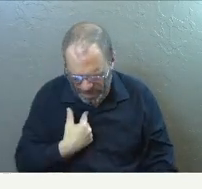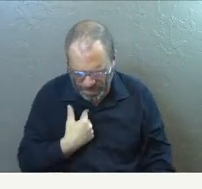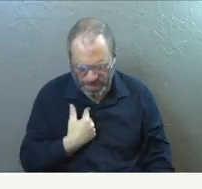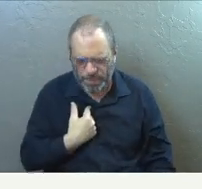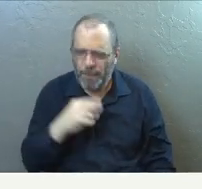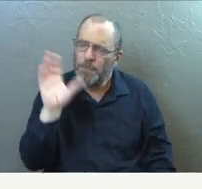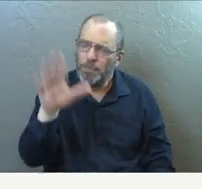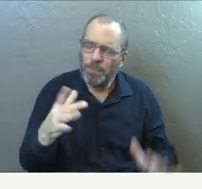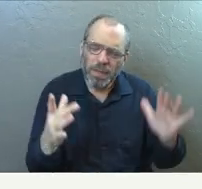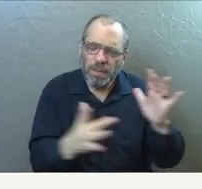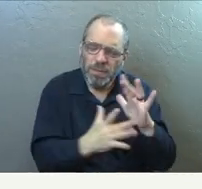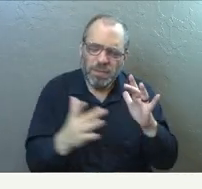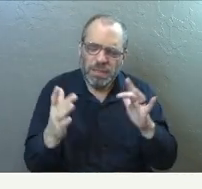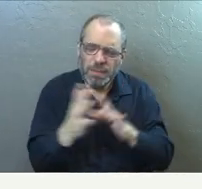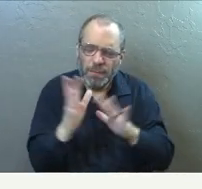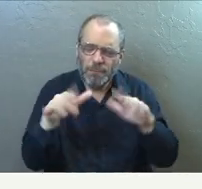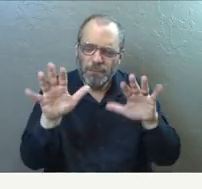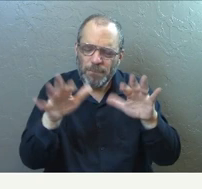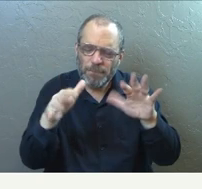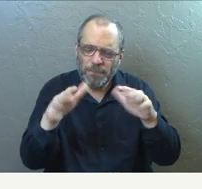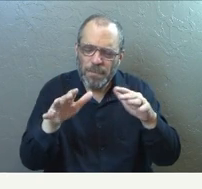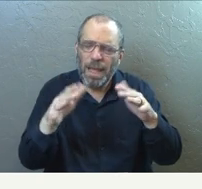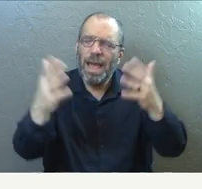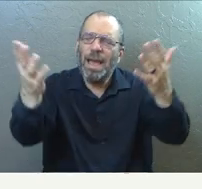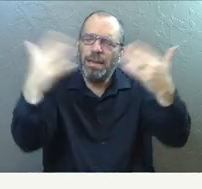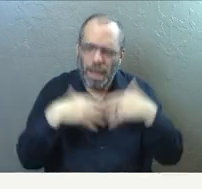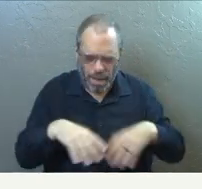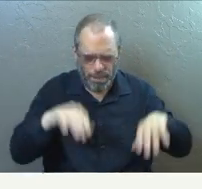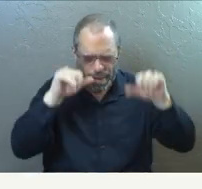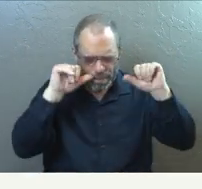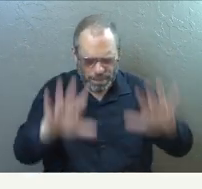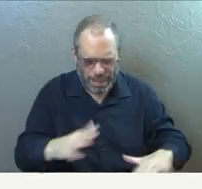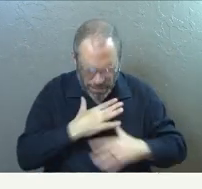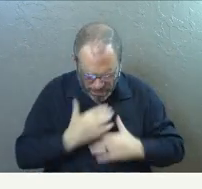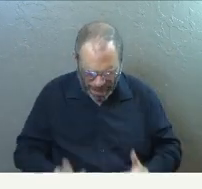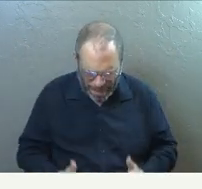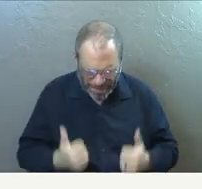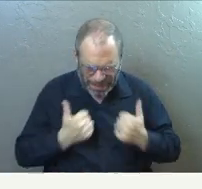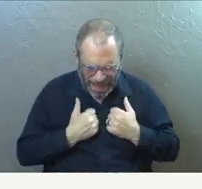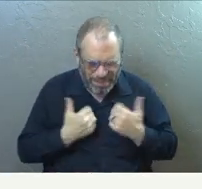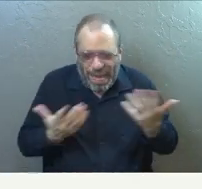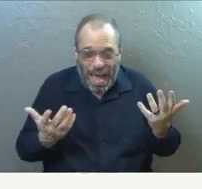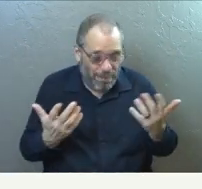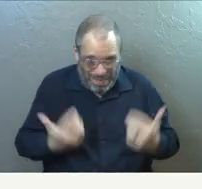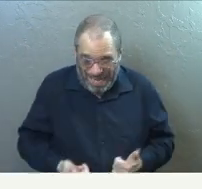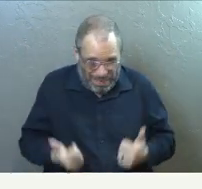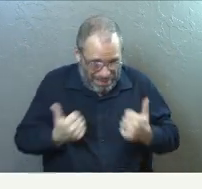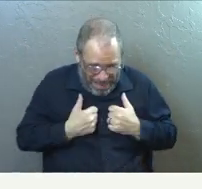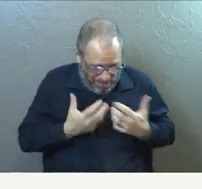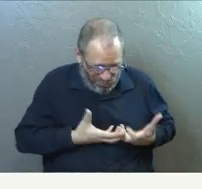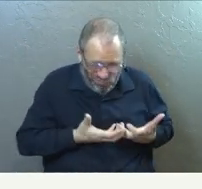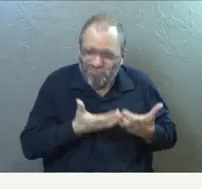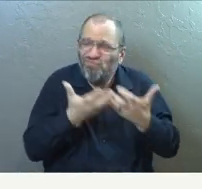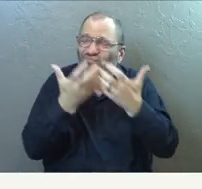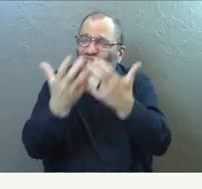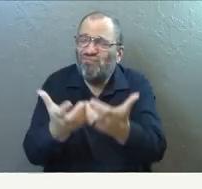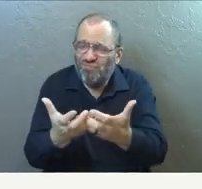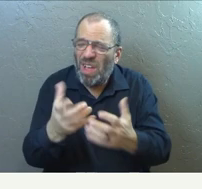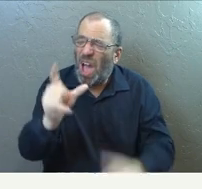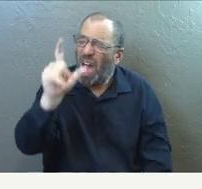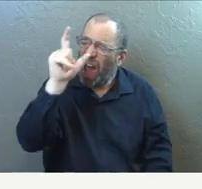And Jesus, would you now come? And Lord, would you bless my life, God? And, and Lord, it's a, it's a life that I give to you.